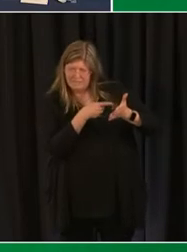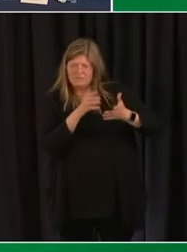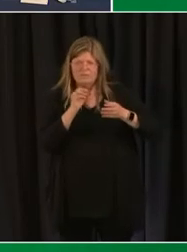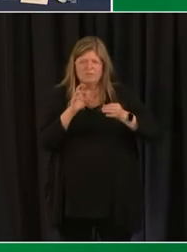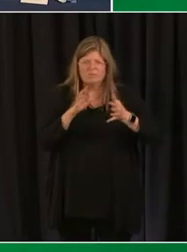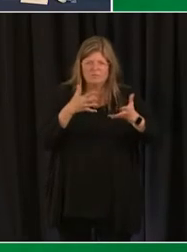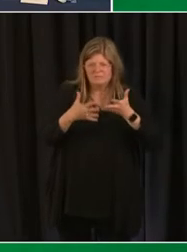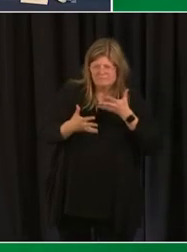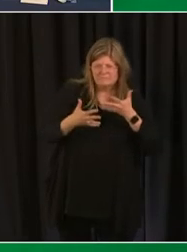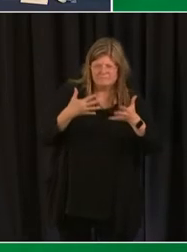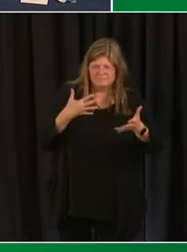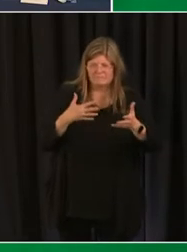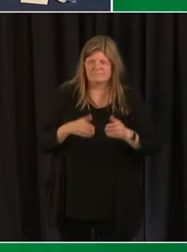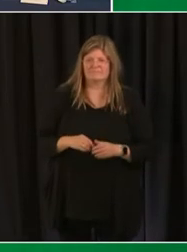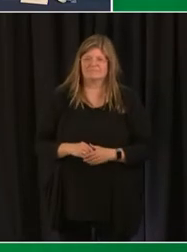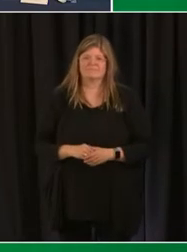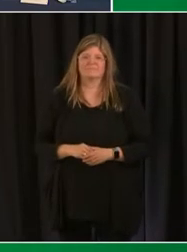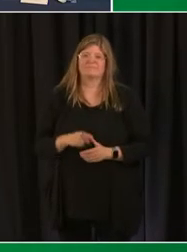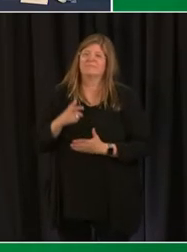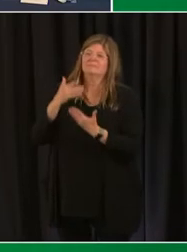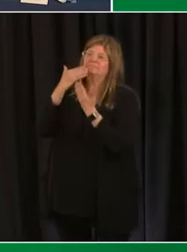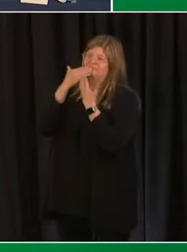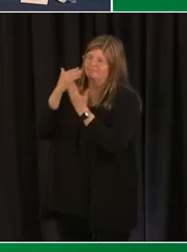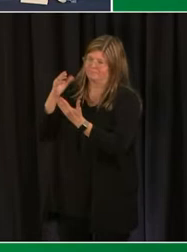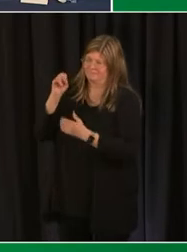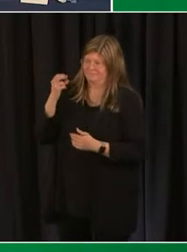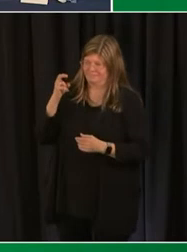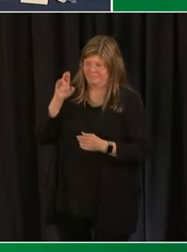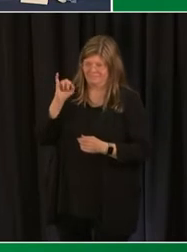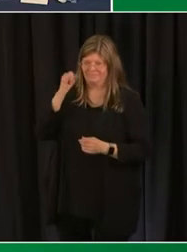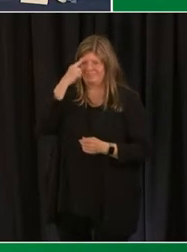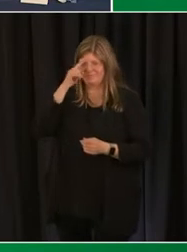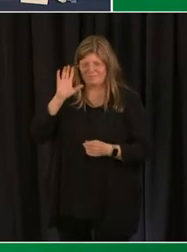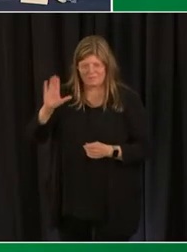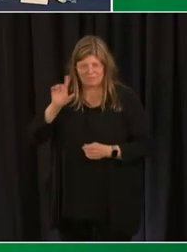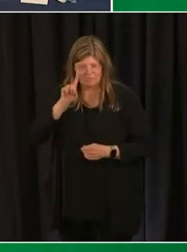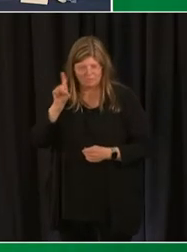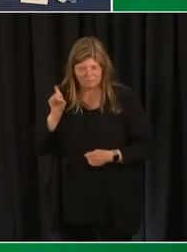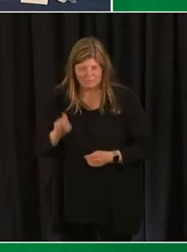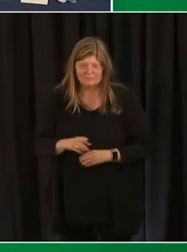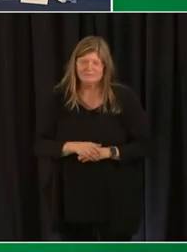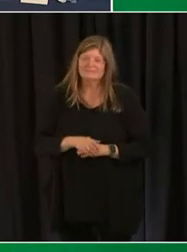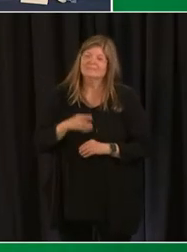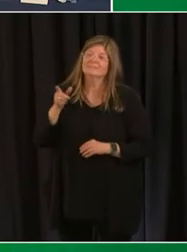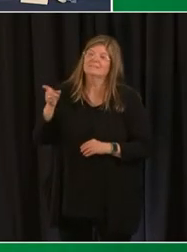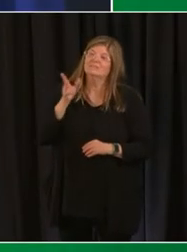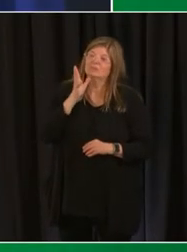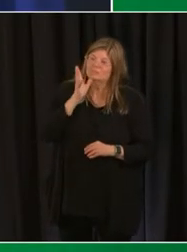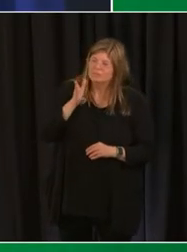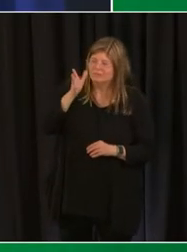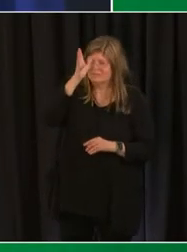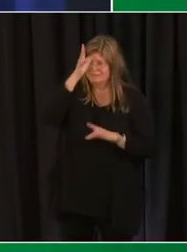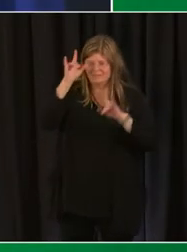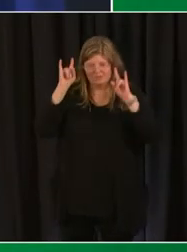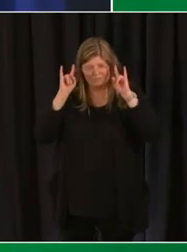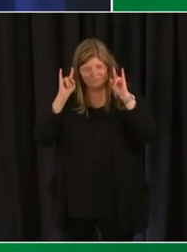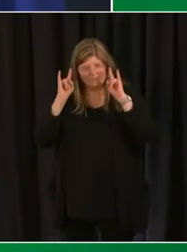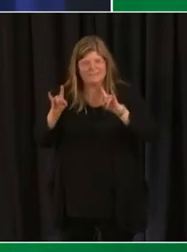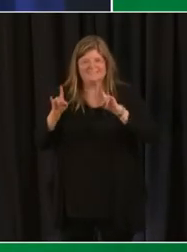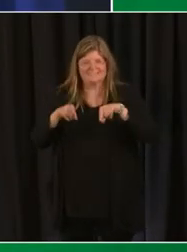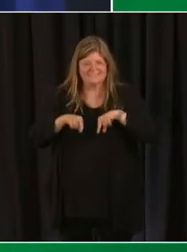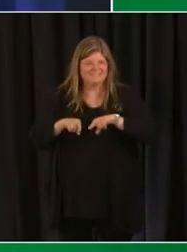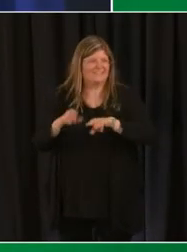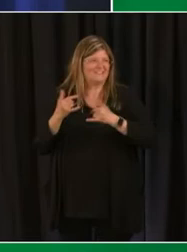thank you sherry for your question uh grandparents are rocking during this time period and supporting